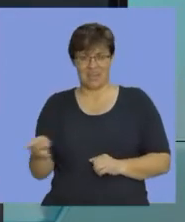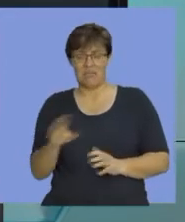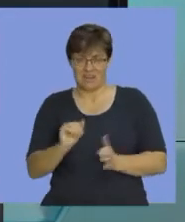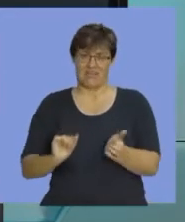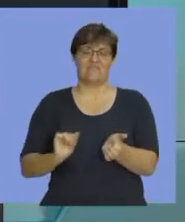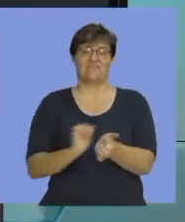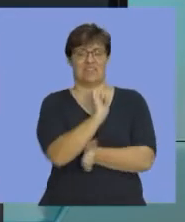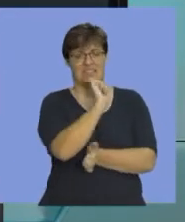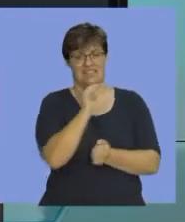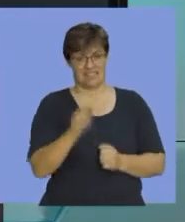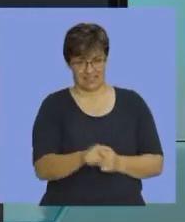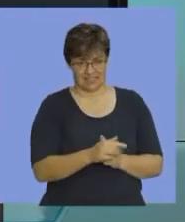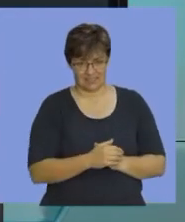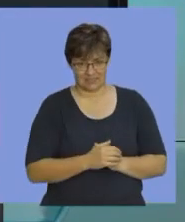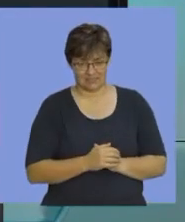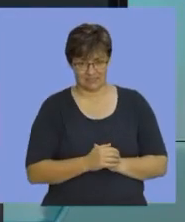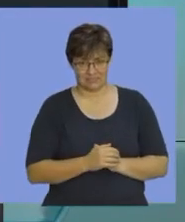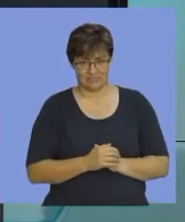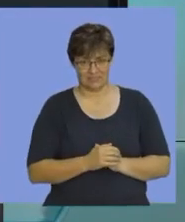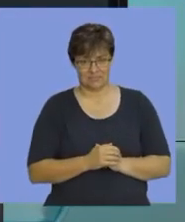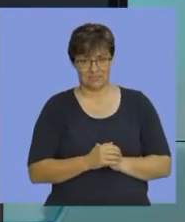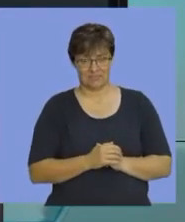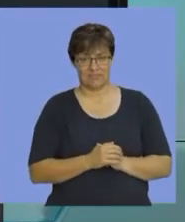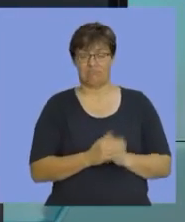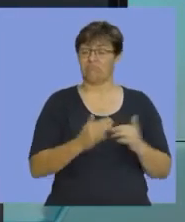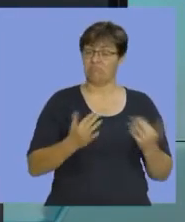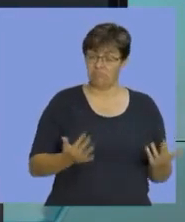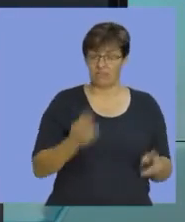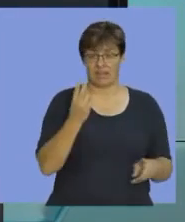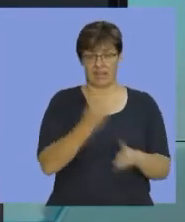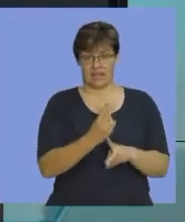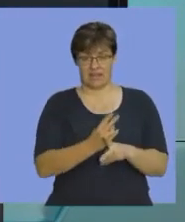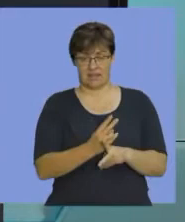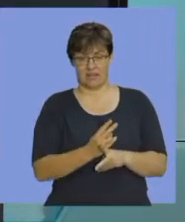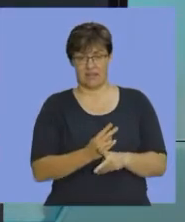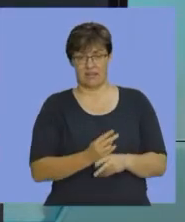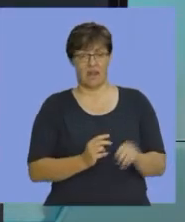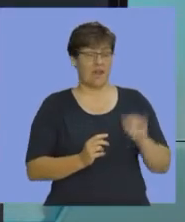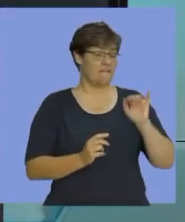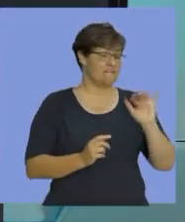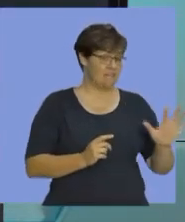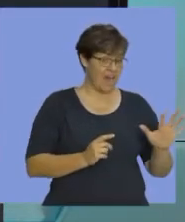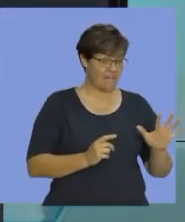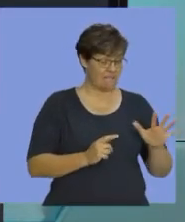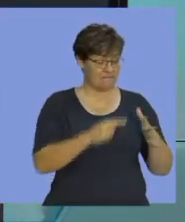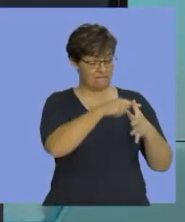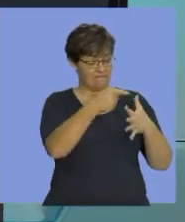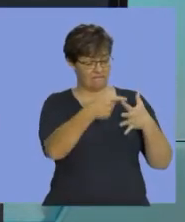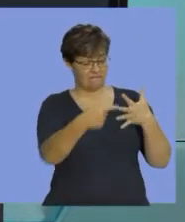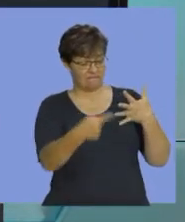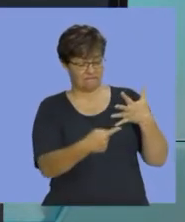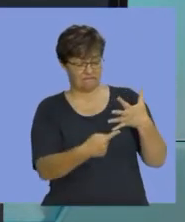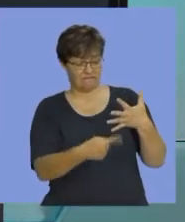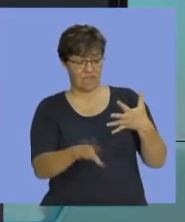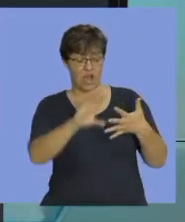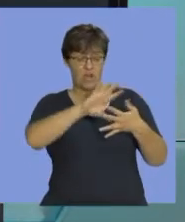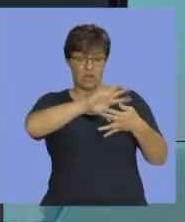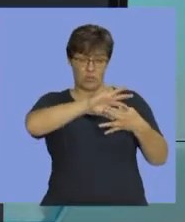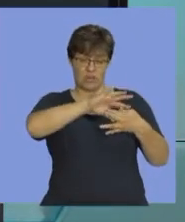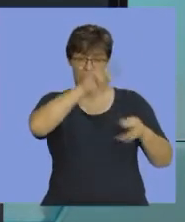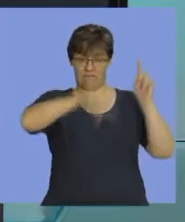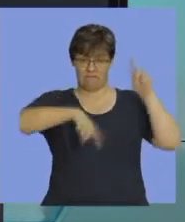within the category of your fixed cost. So, once again, five cost accounts, three are variable,